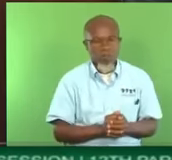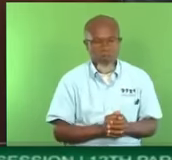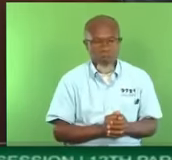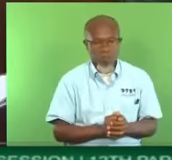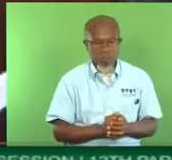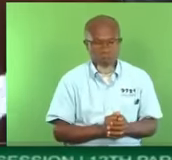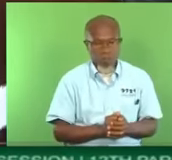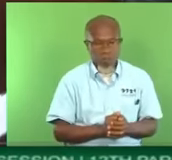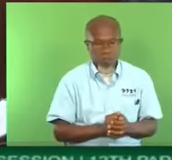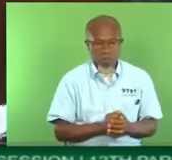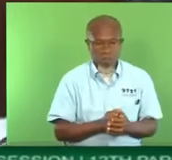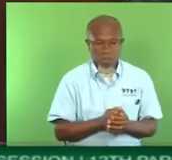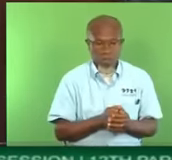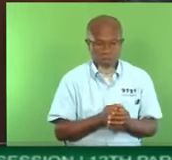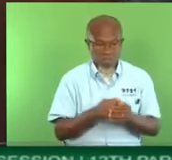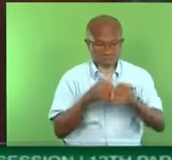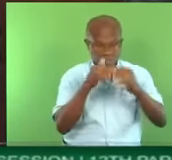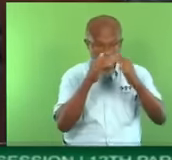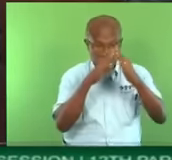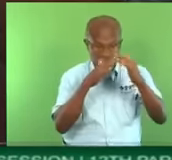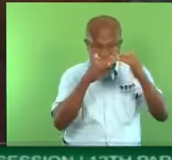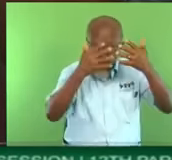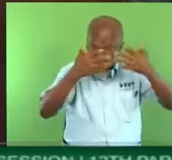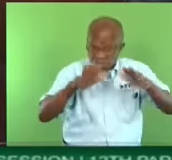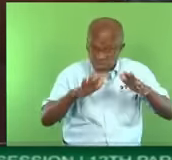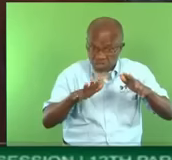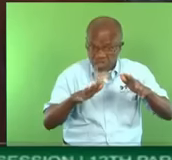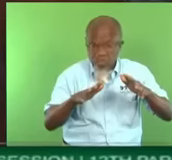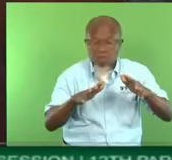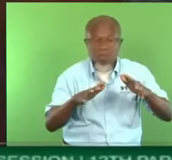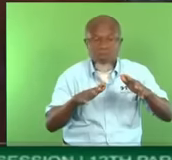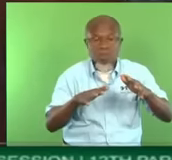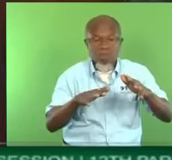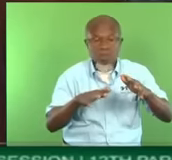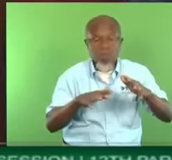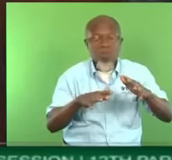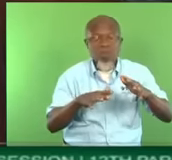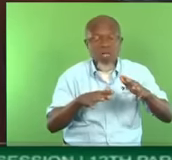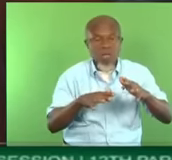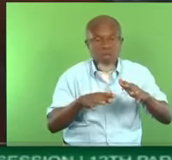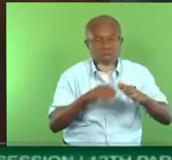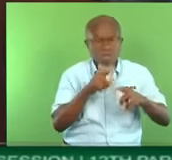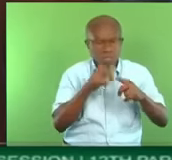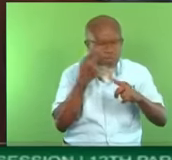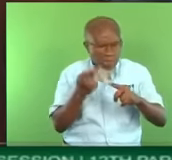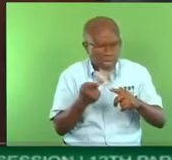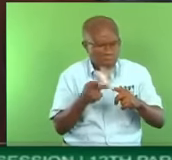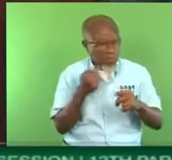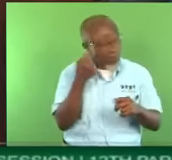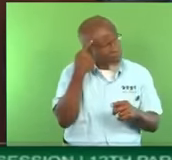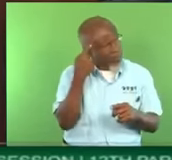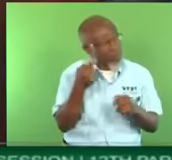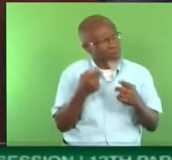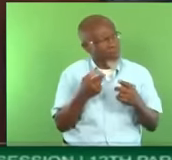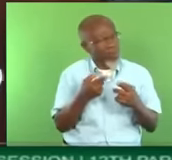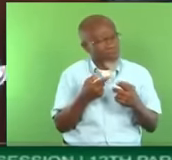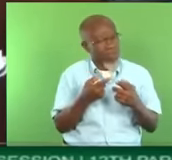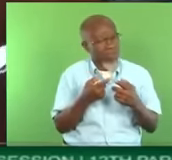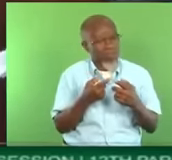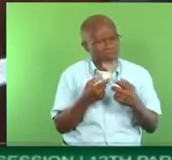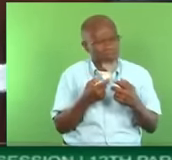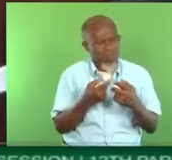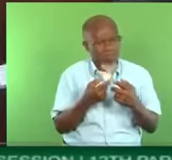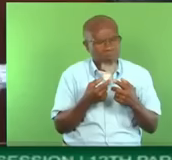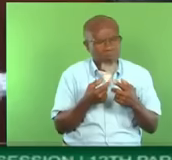now saying, now when I read this, I thought it was the Ministry of Health, I didn't know housing does go injection. They have to go out the side of the building through